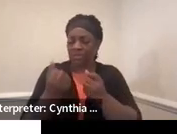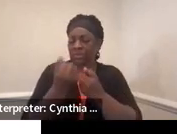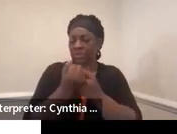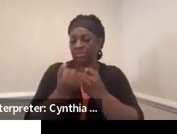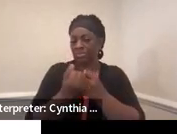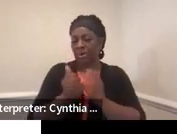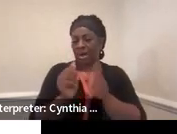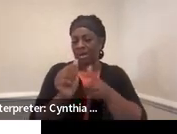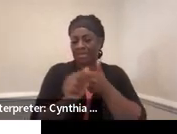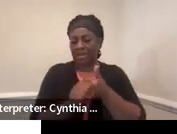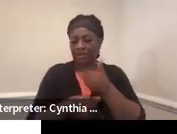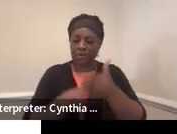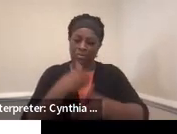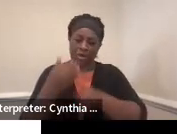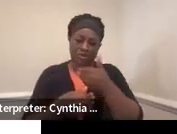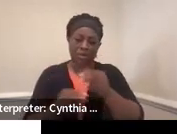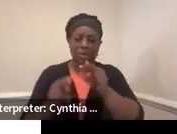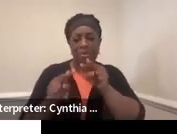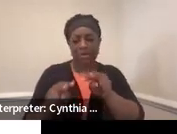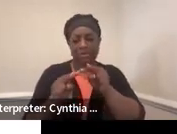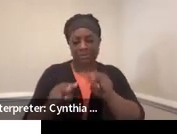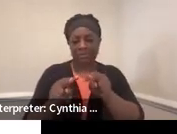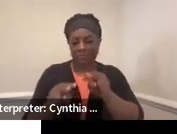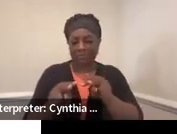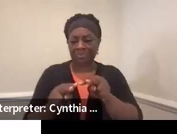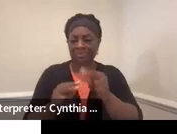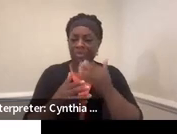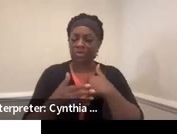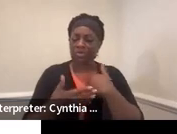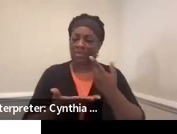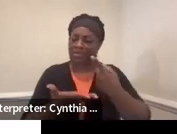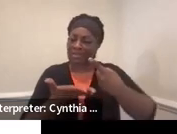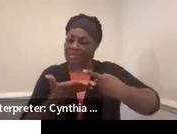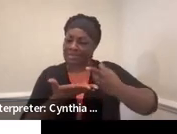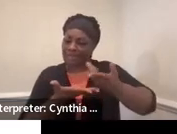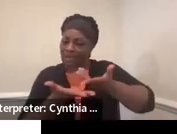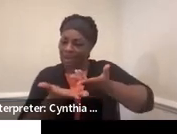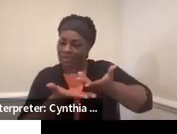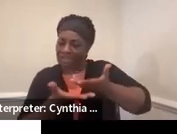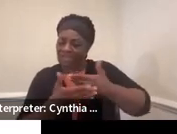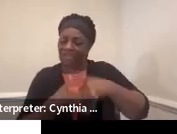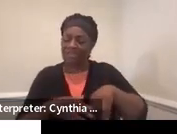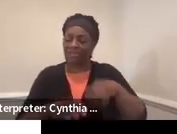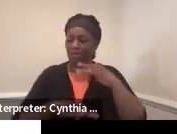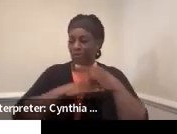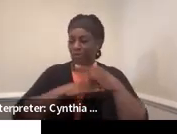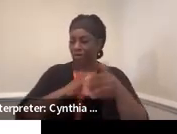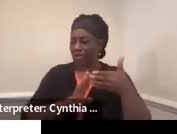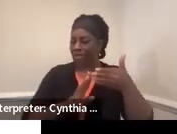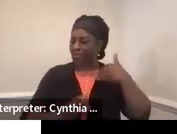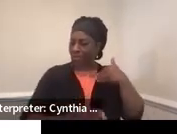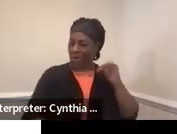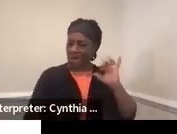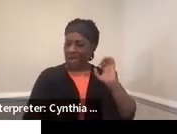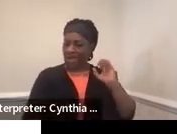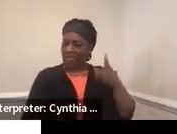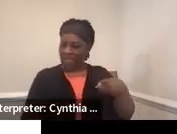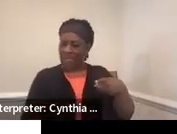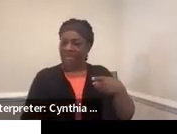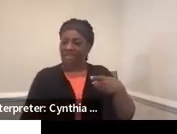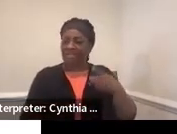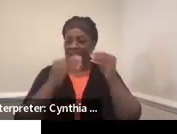updating your progress monitoring. So having that conversation early and making sure that that CTE teacher